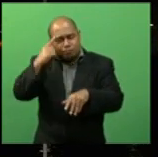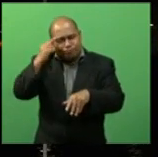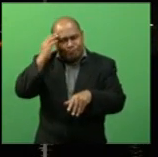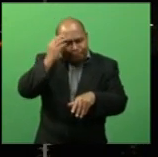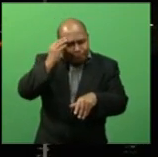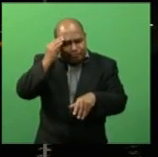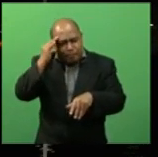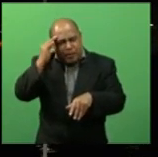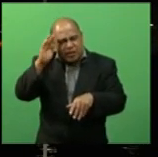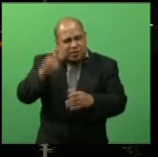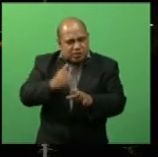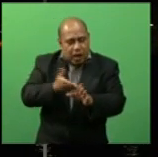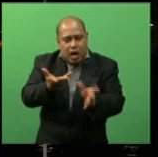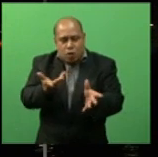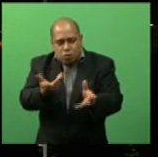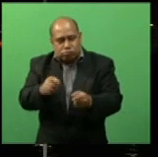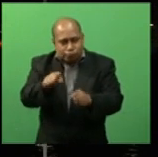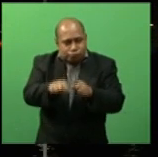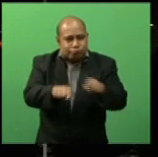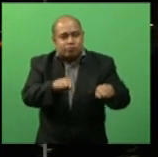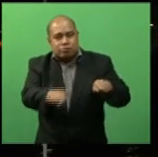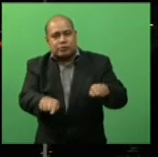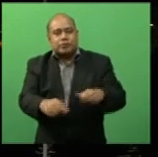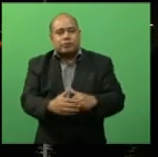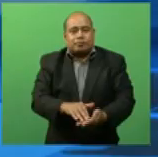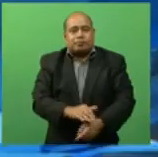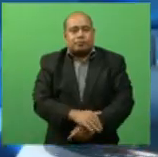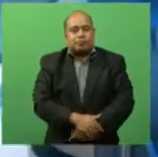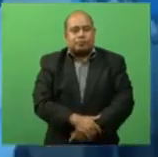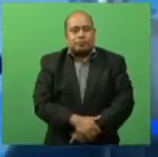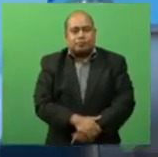at no cost Vinena Raka Tonga with the story